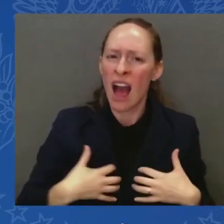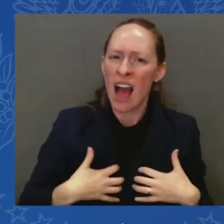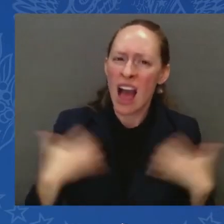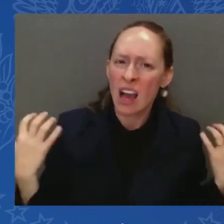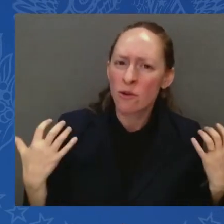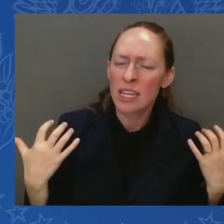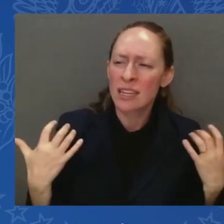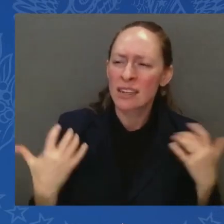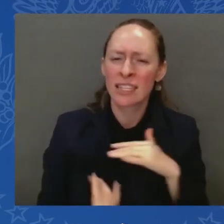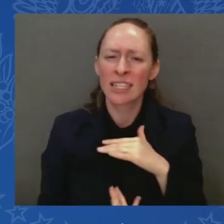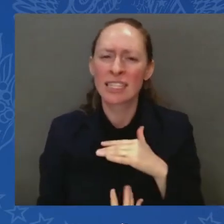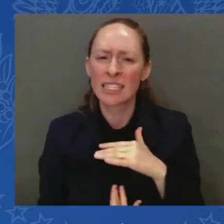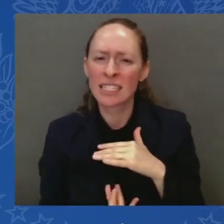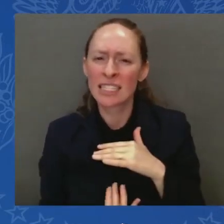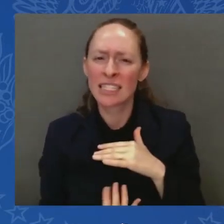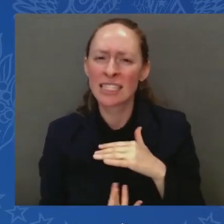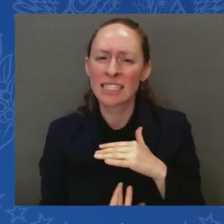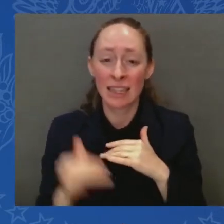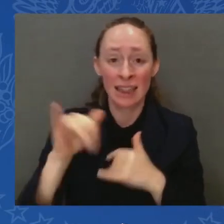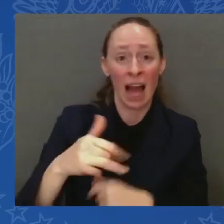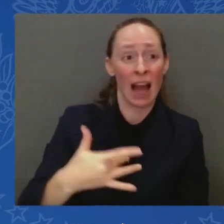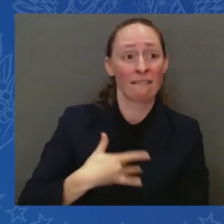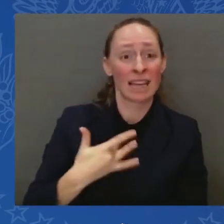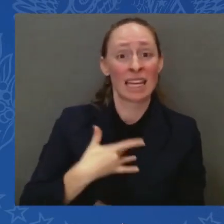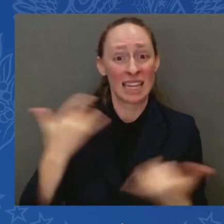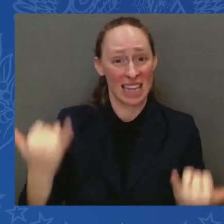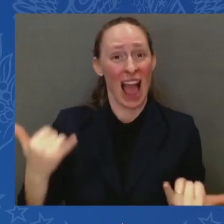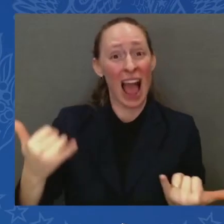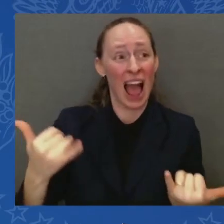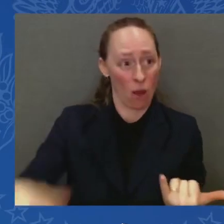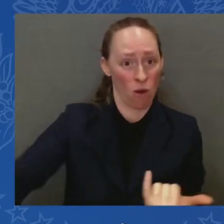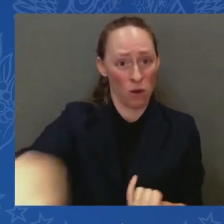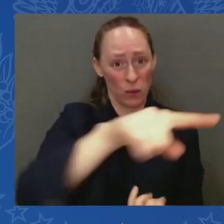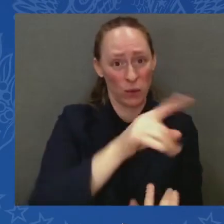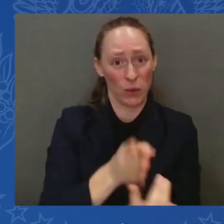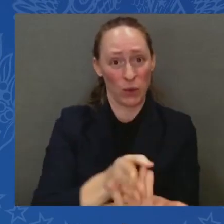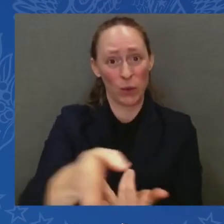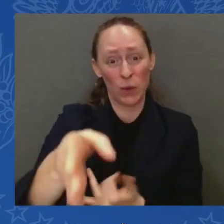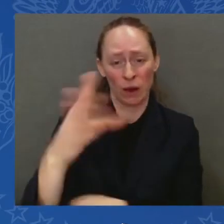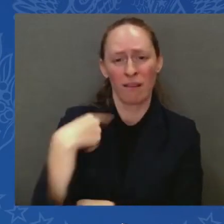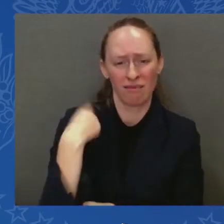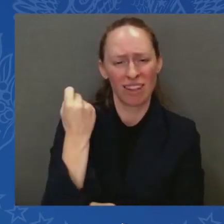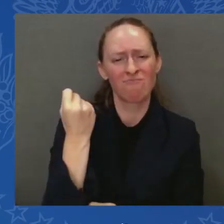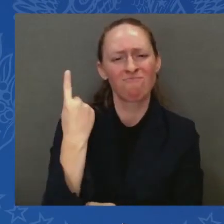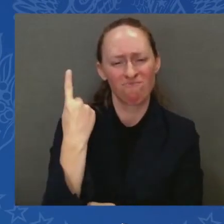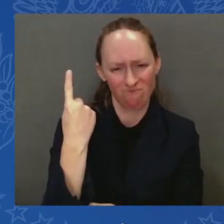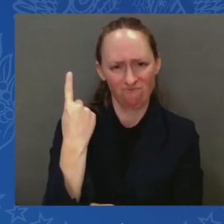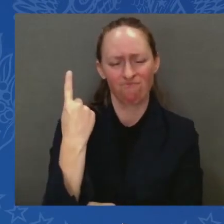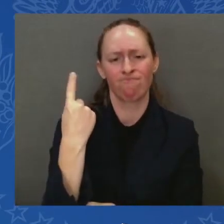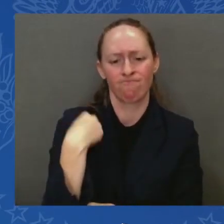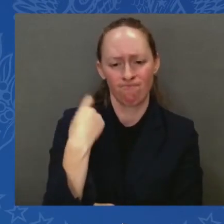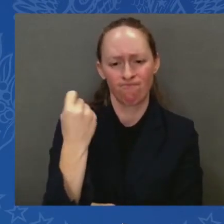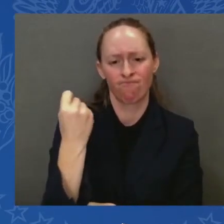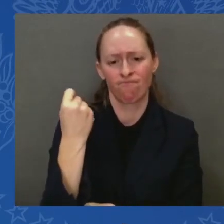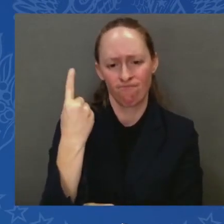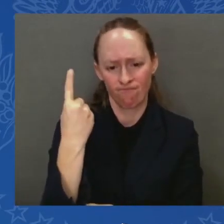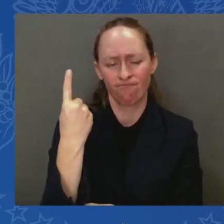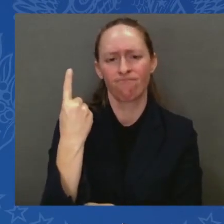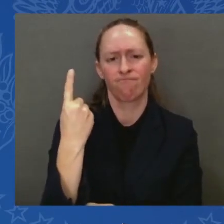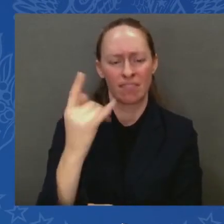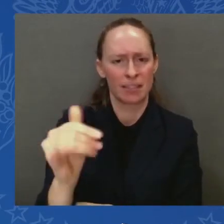understand. You can't look at what has happened here to your mothers, your fathers, your grandparents,